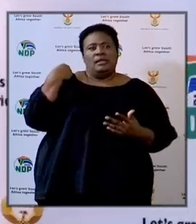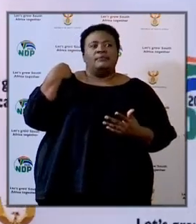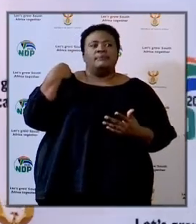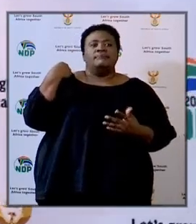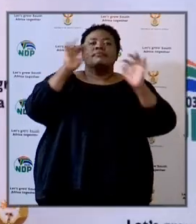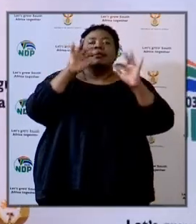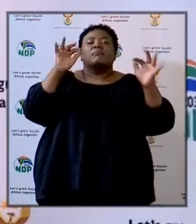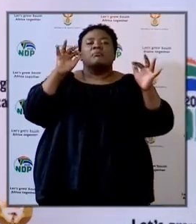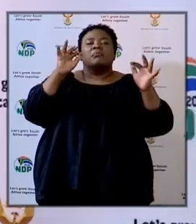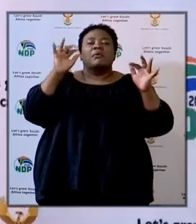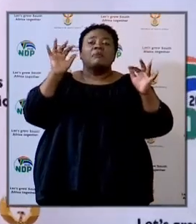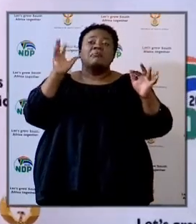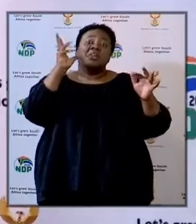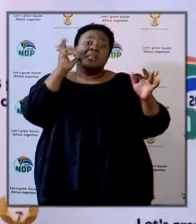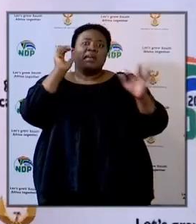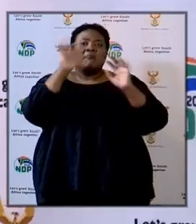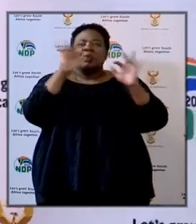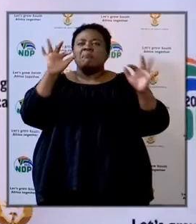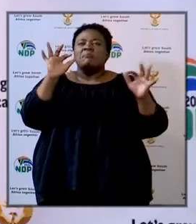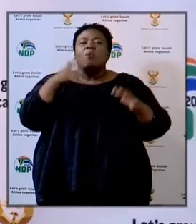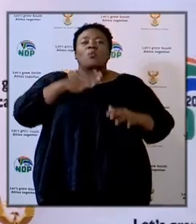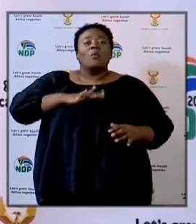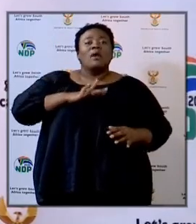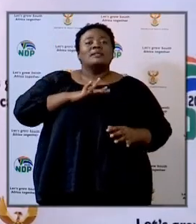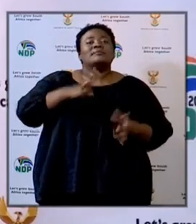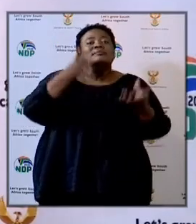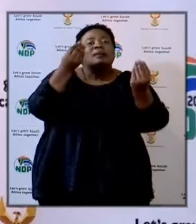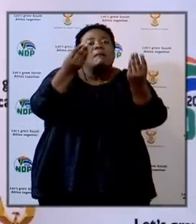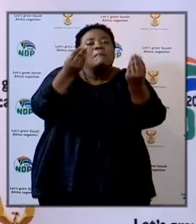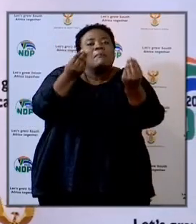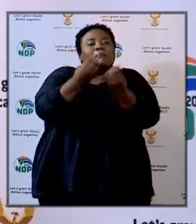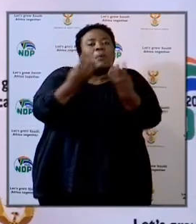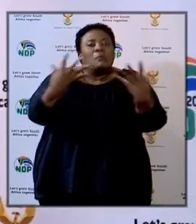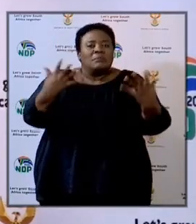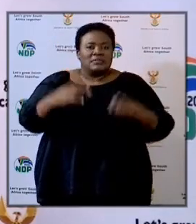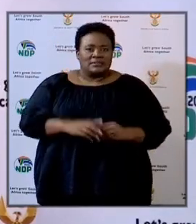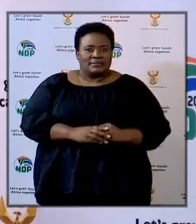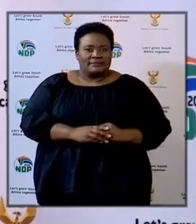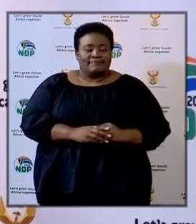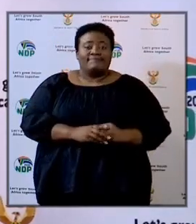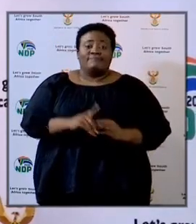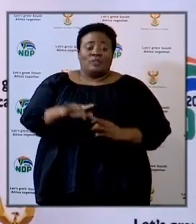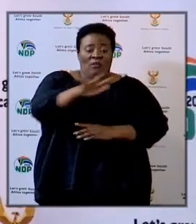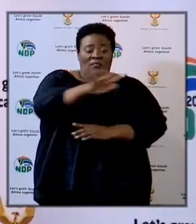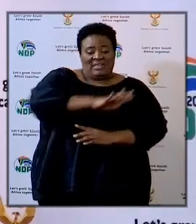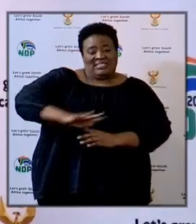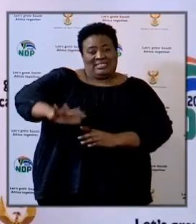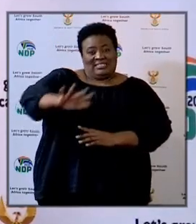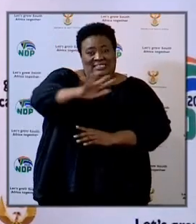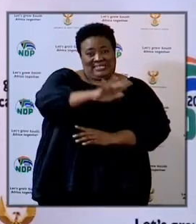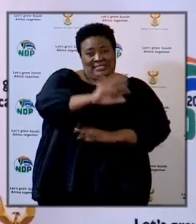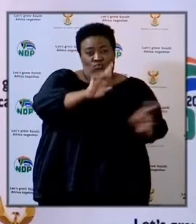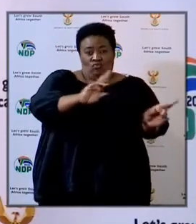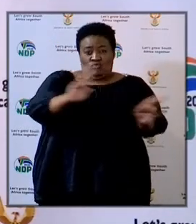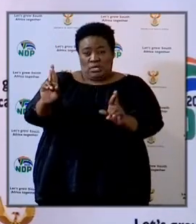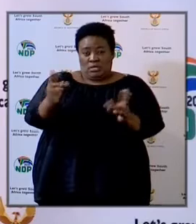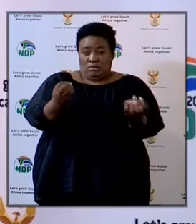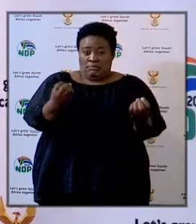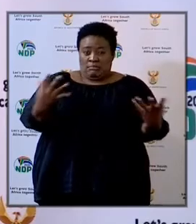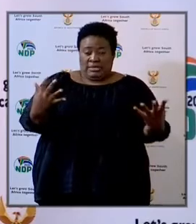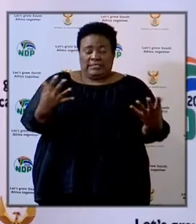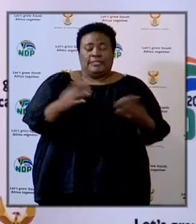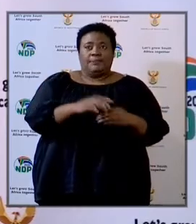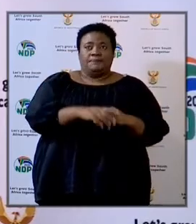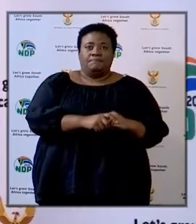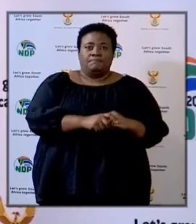are looking for numbers. From the readiness of facilities, we have the